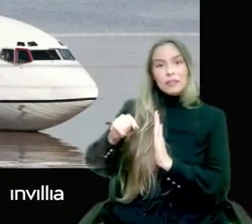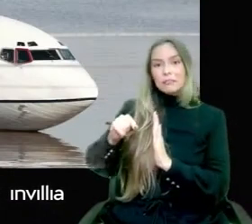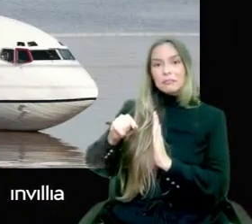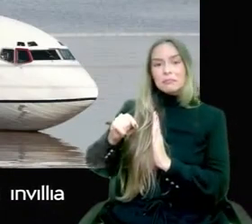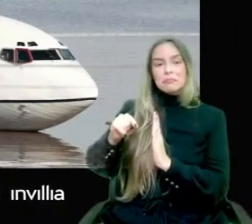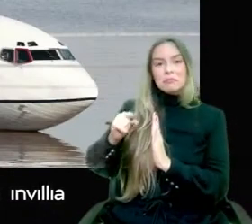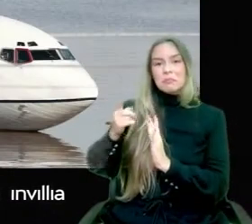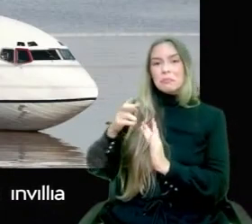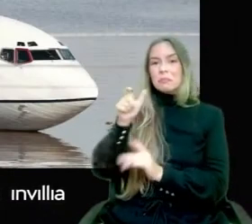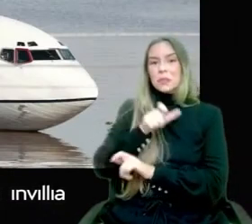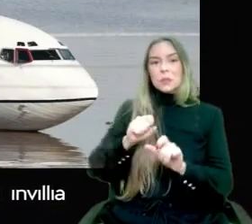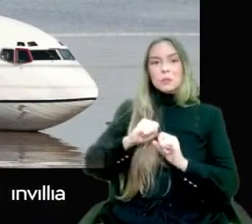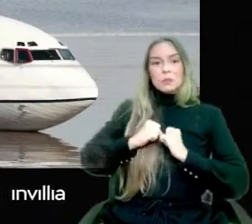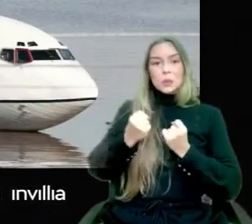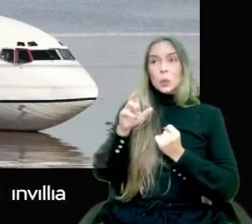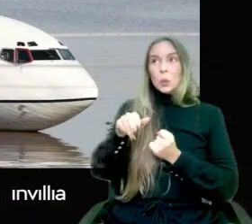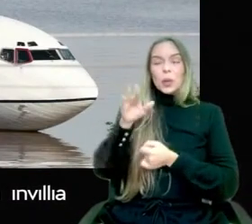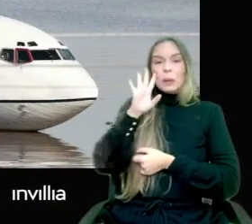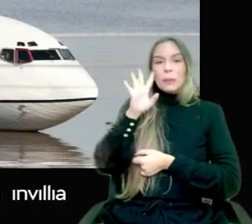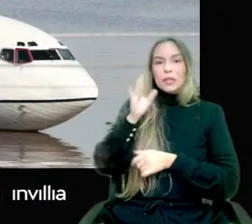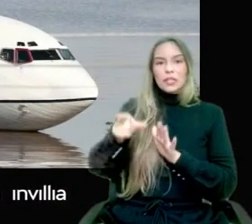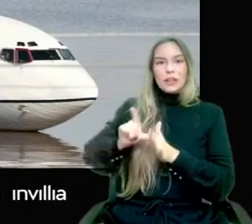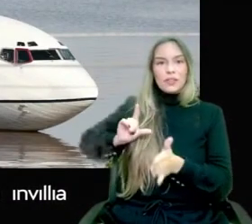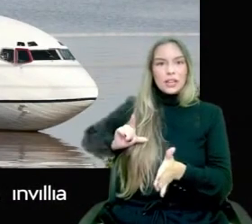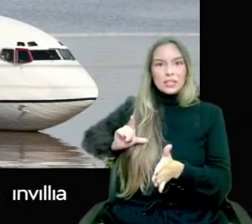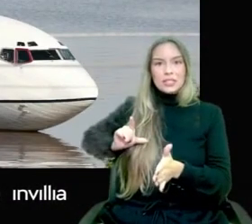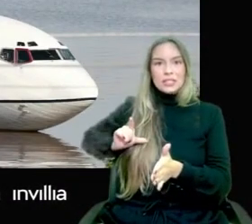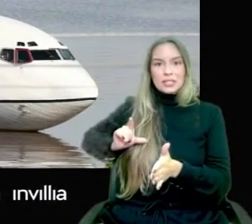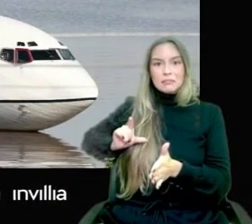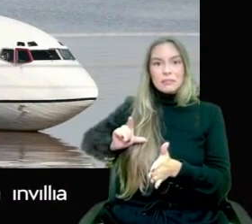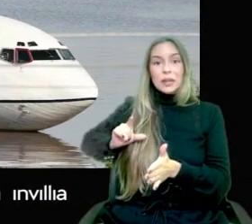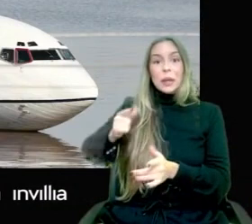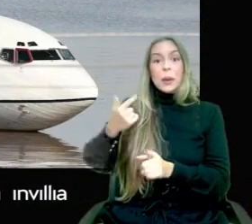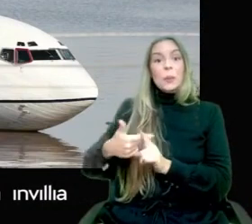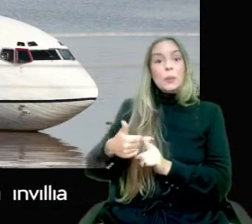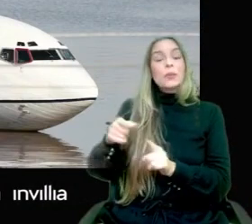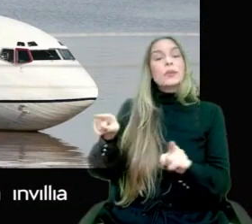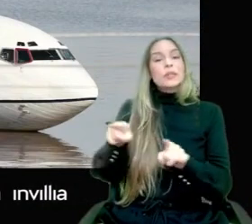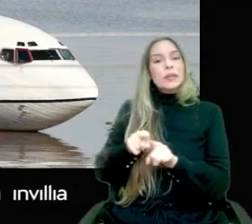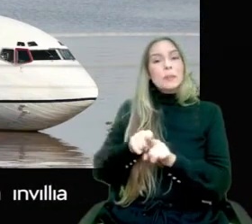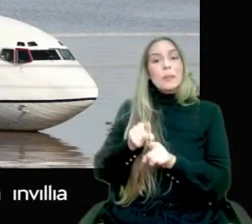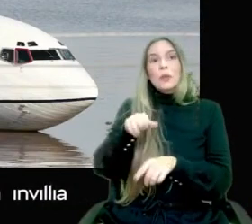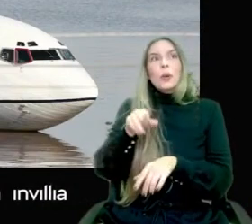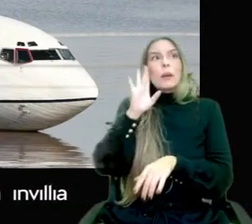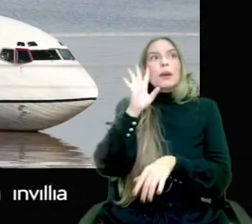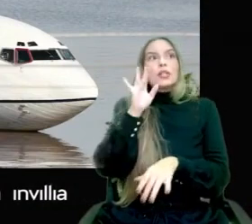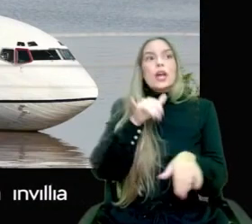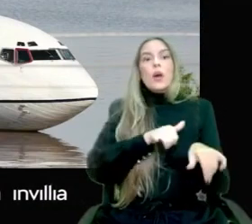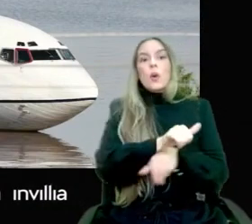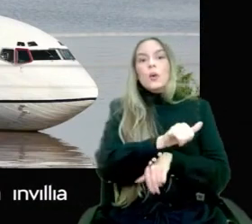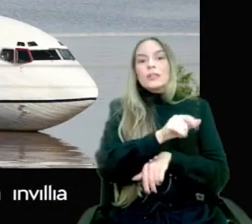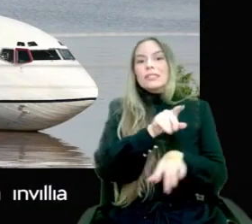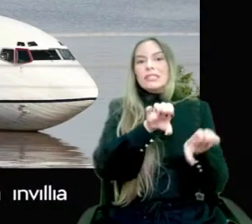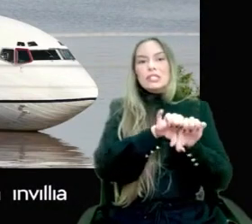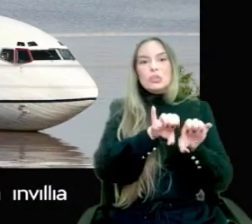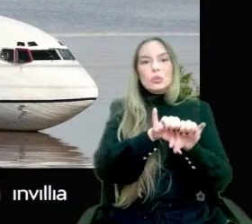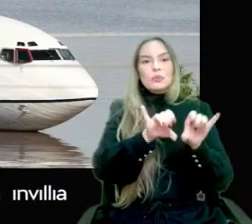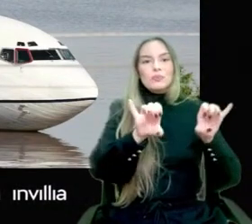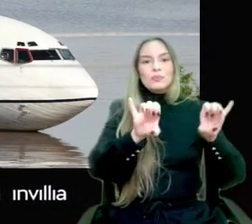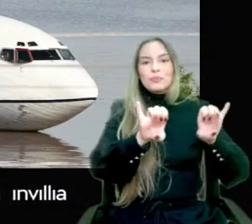We are also experiencing the unimaginable in terms of infrastructure, transportation,